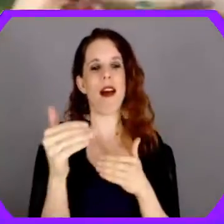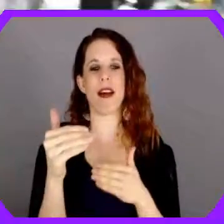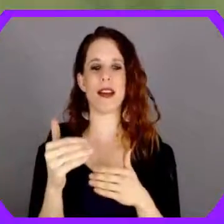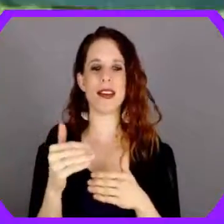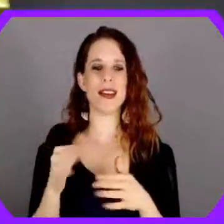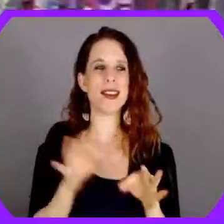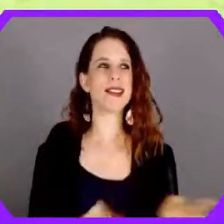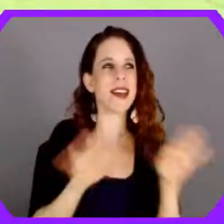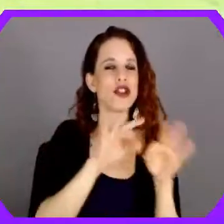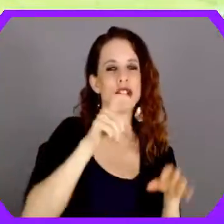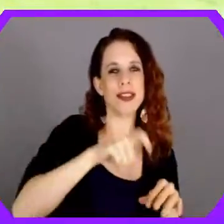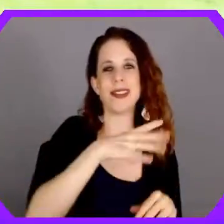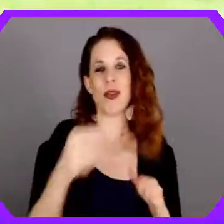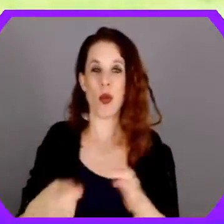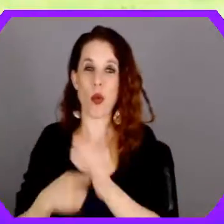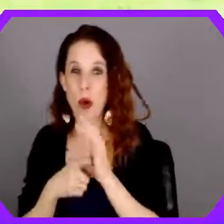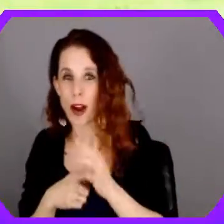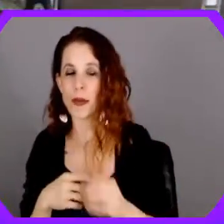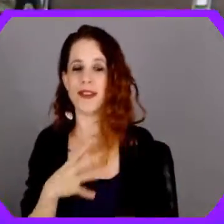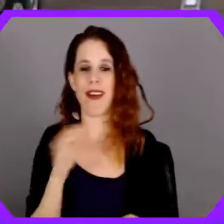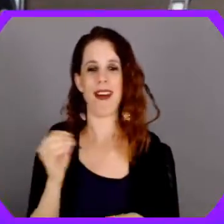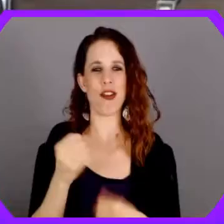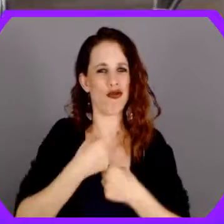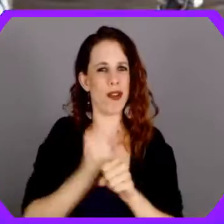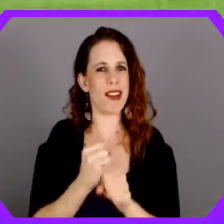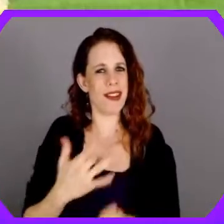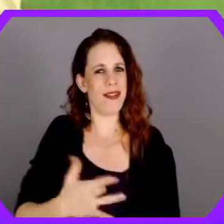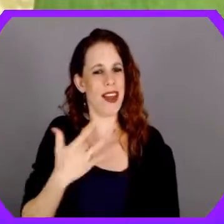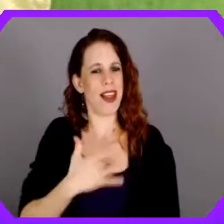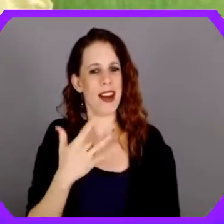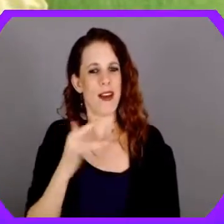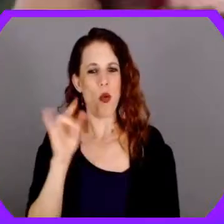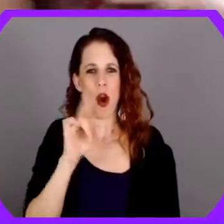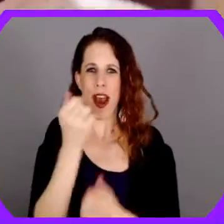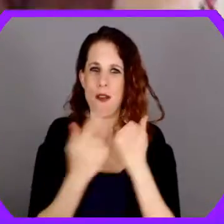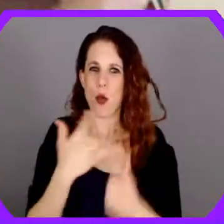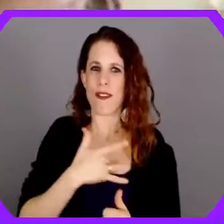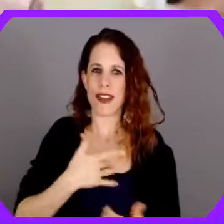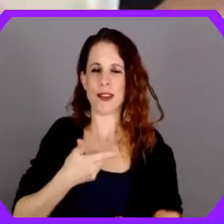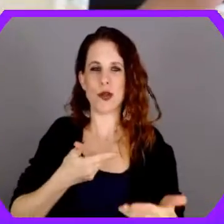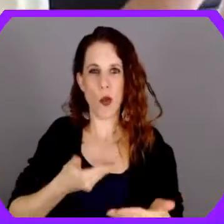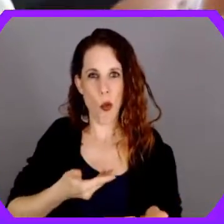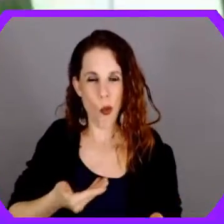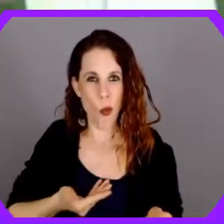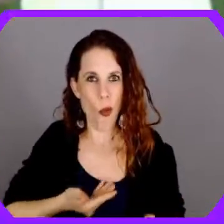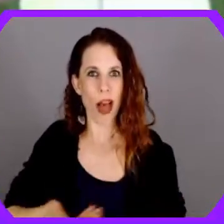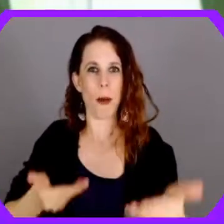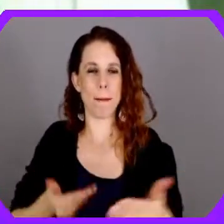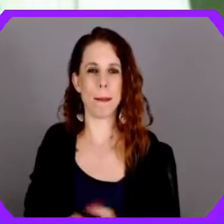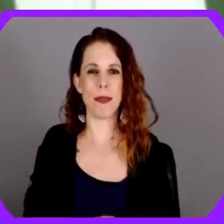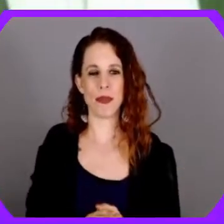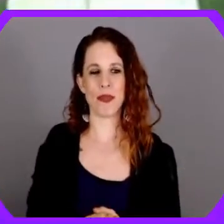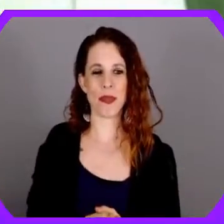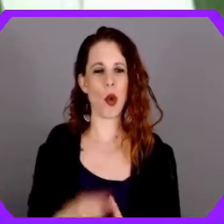beyond essential needs and requirements and creates a feeling where everyone feels welcome.